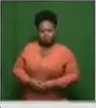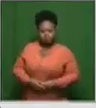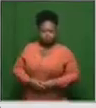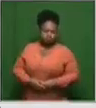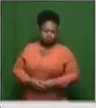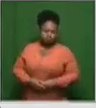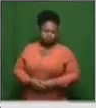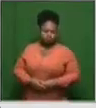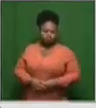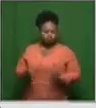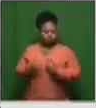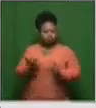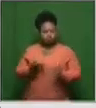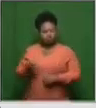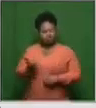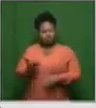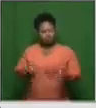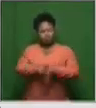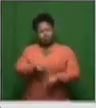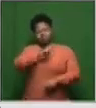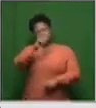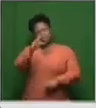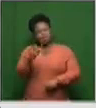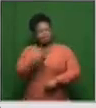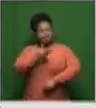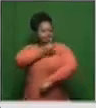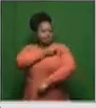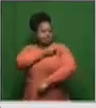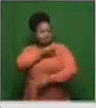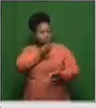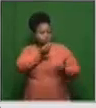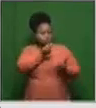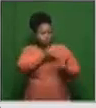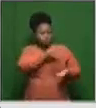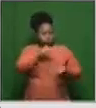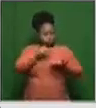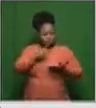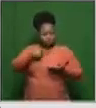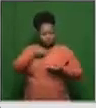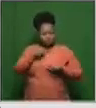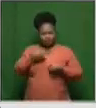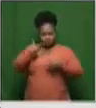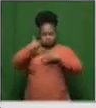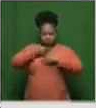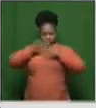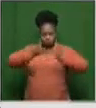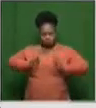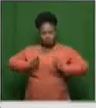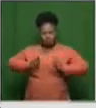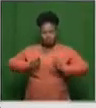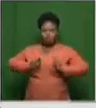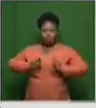it's just typical of any vaccine, any vaccine that is introduced into the system, there is